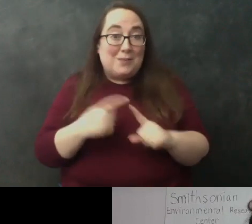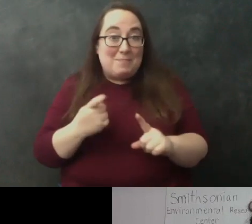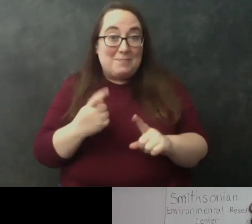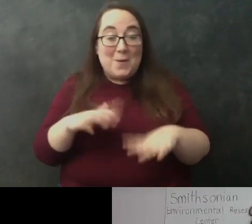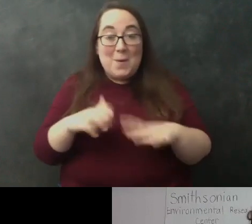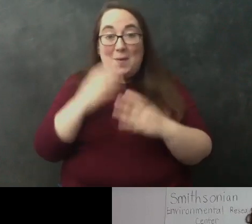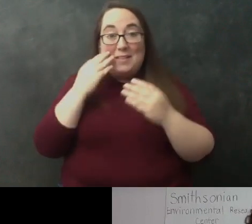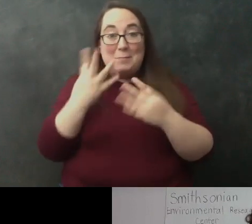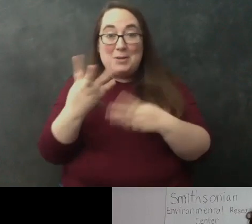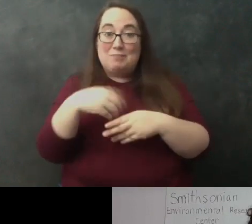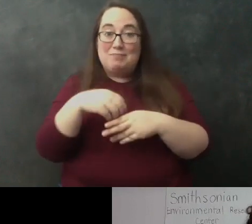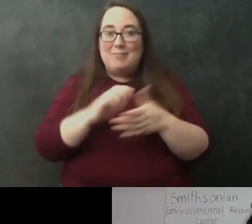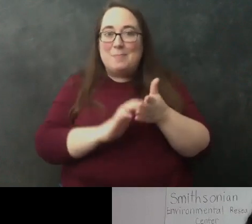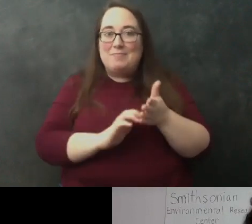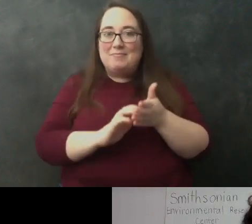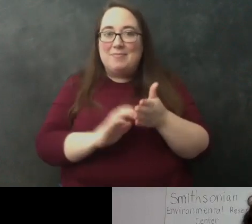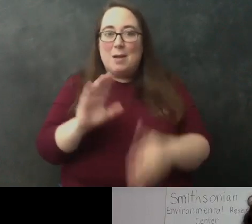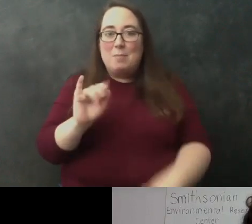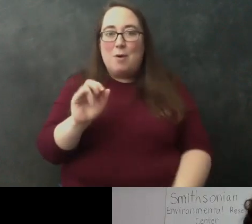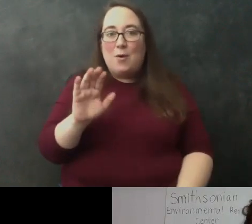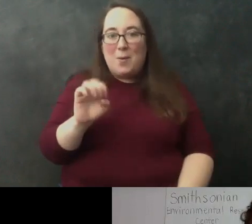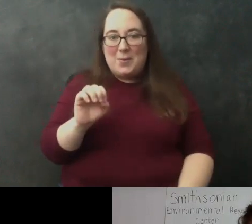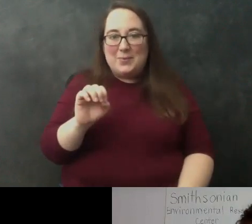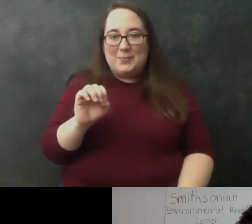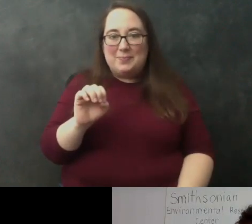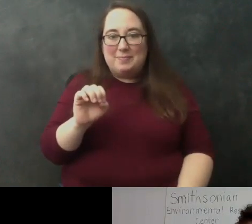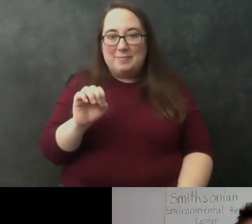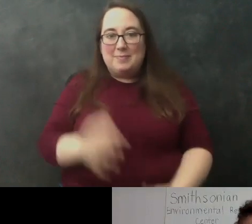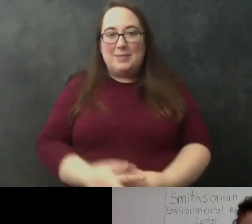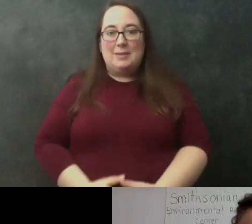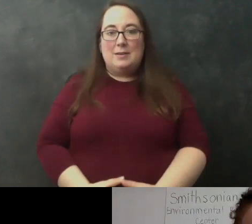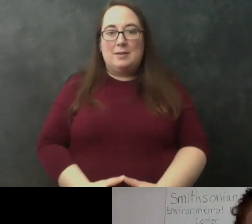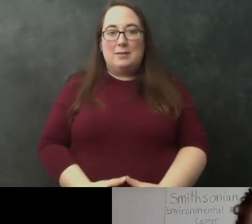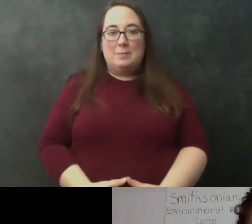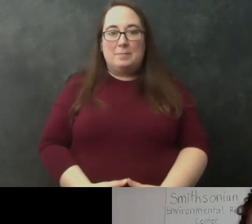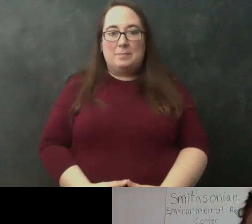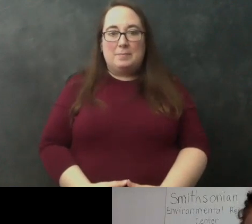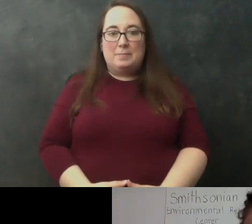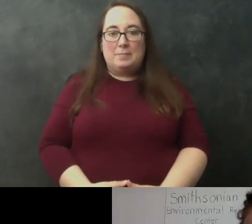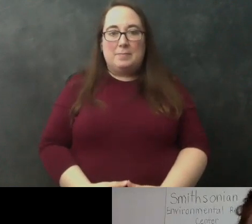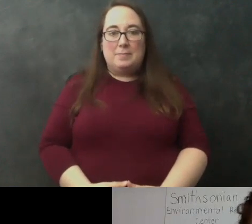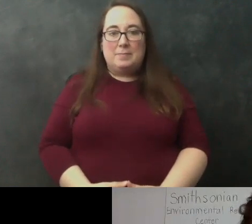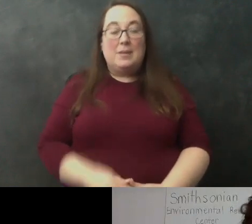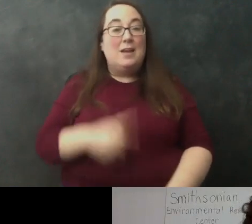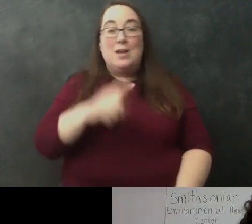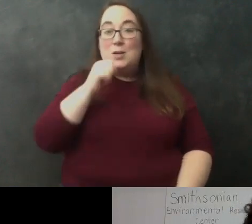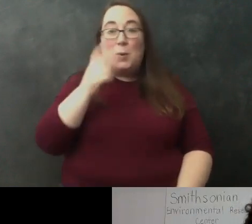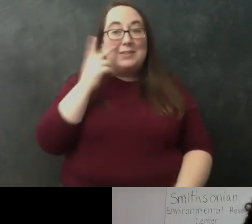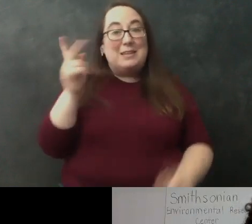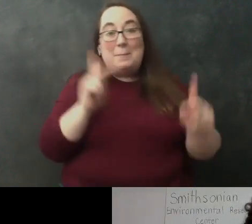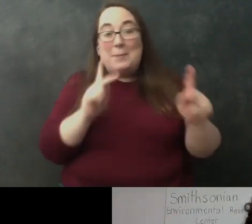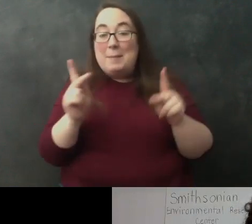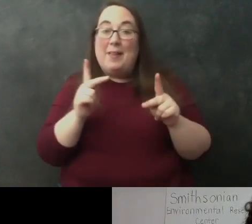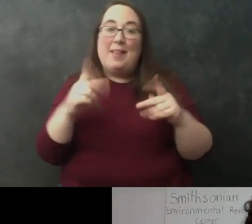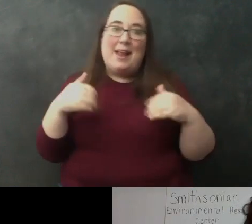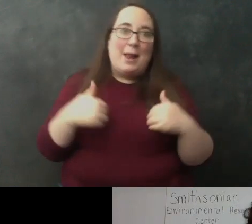information and dna is kind of the same thing but you don't see people and animals and trees walking